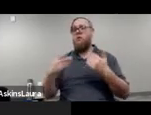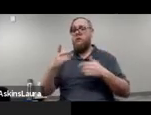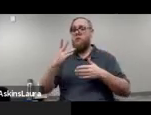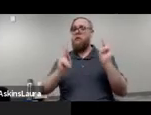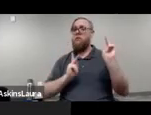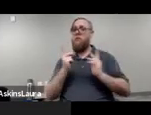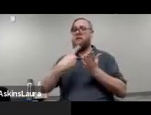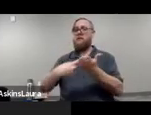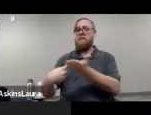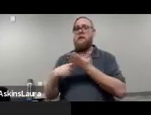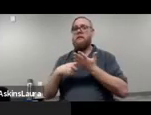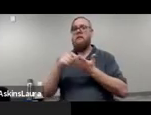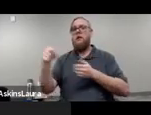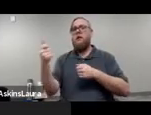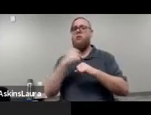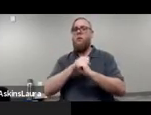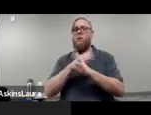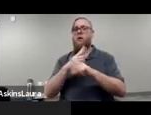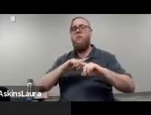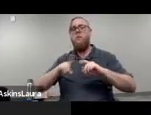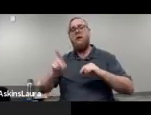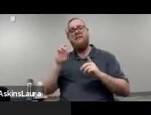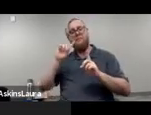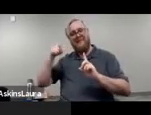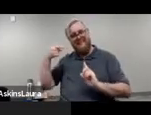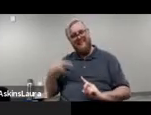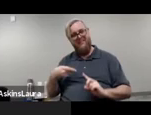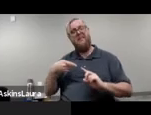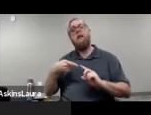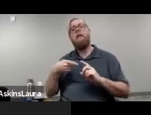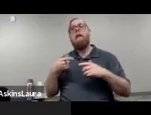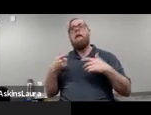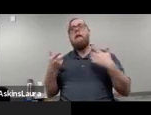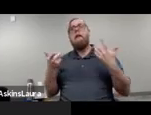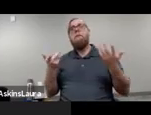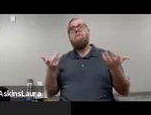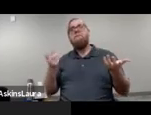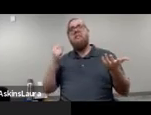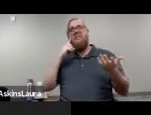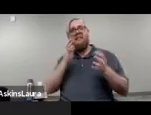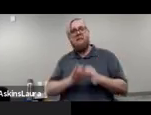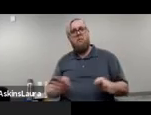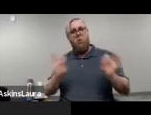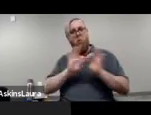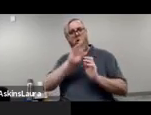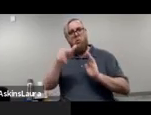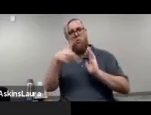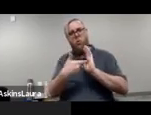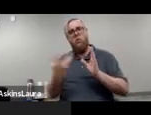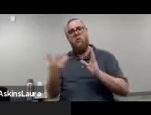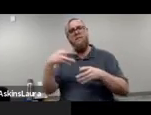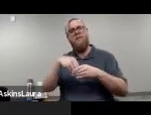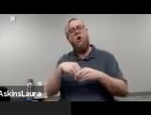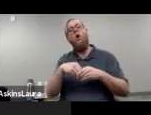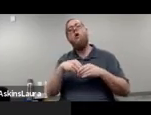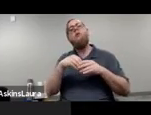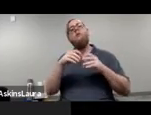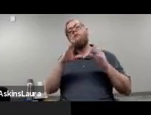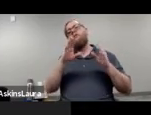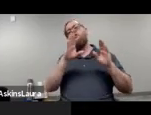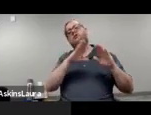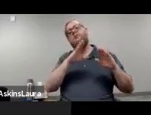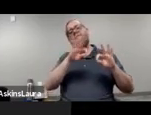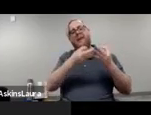webinars. But I think it plays a particularly important role for families who have children with developmental